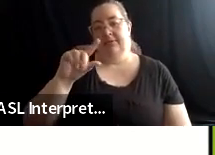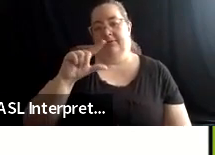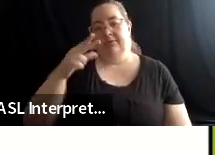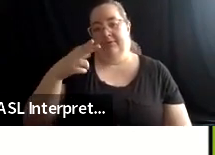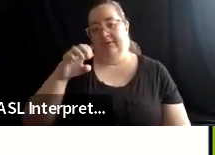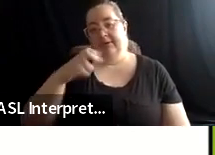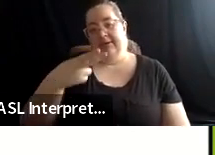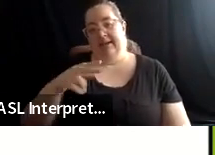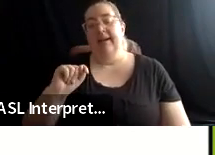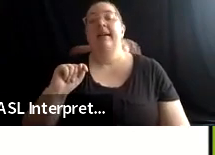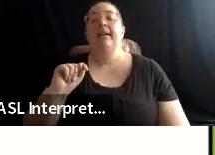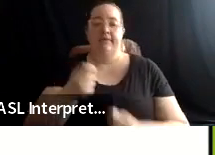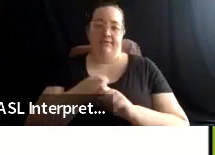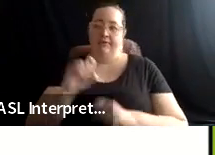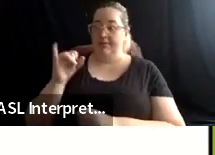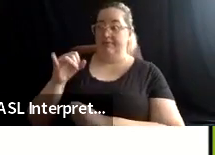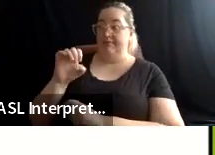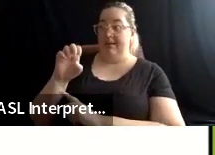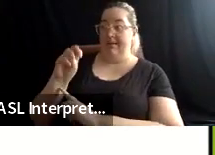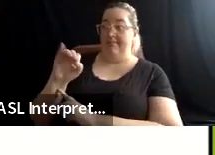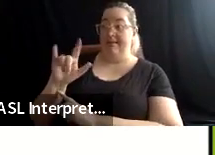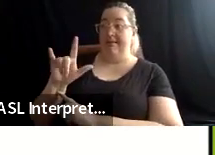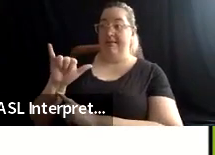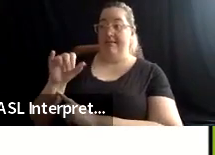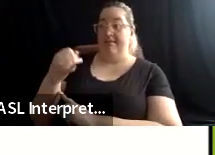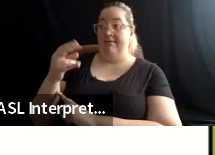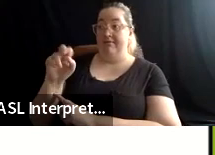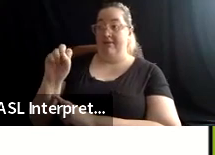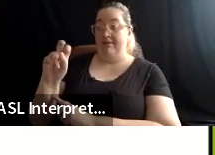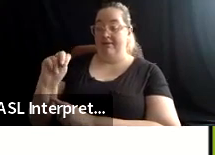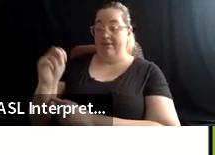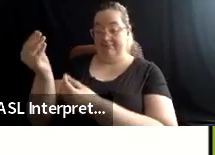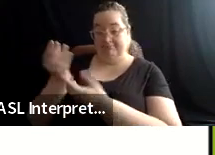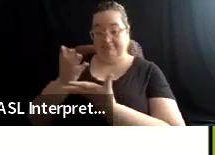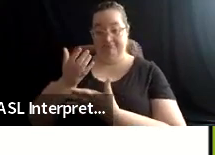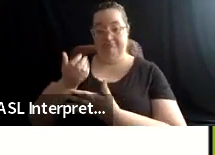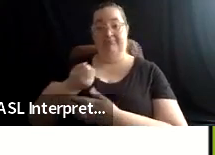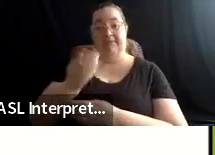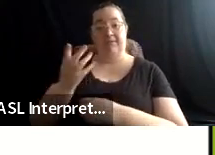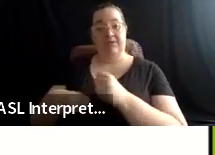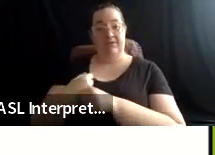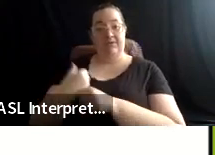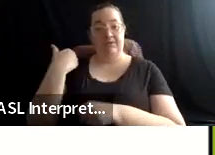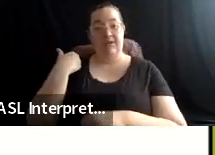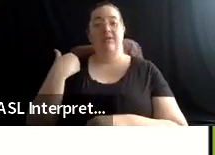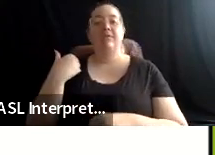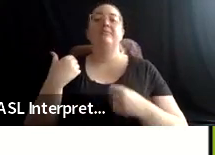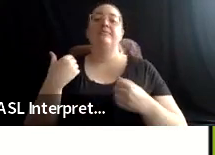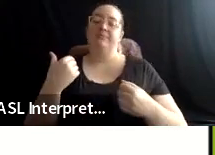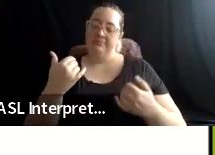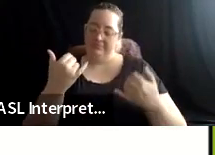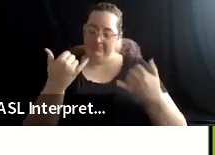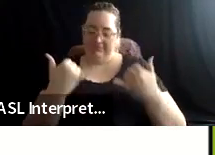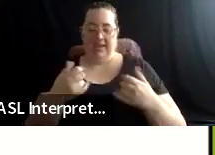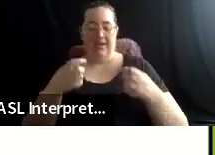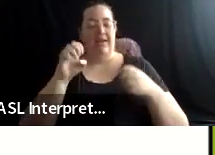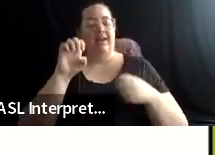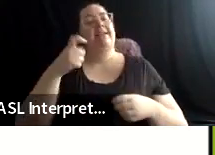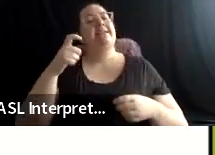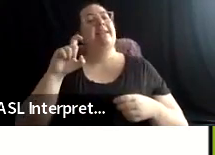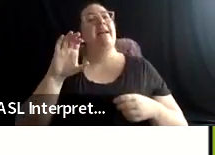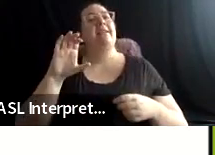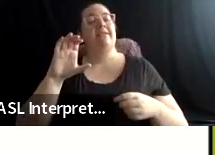It's also a small town called Homer, Alaska, and I serve as the executive director at Bunnell Street Arts Center and very honored to be here with you all.